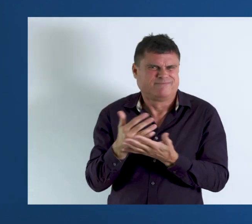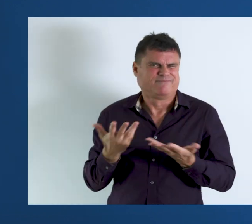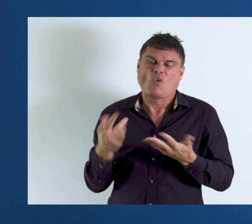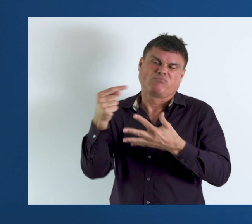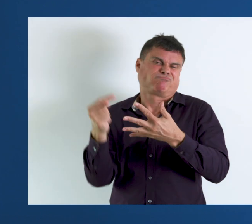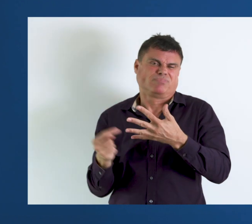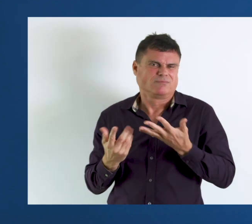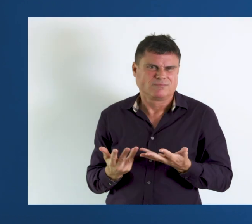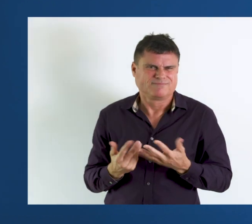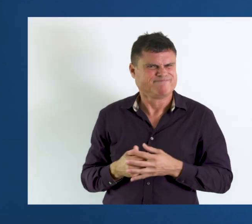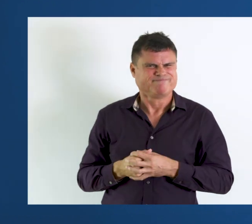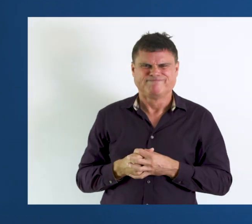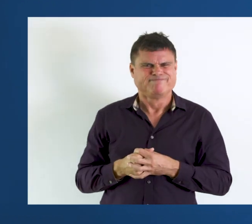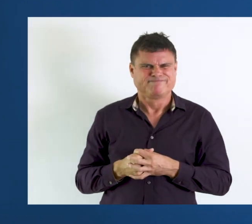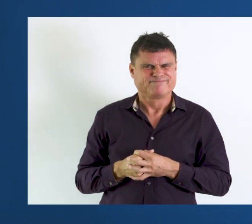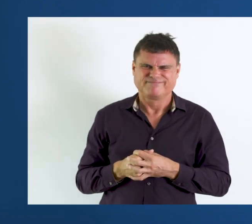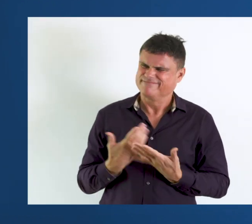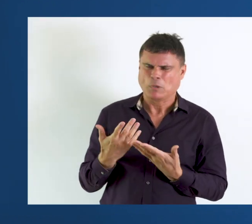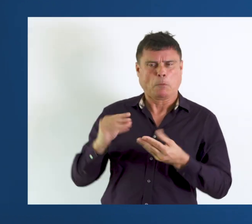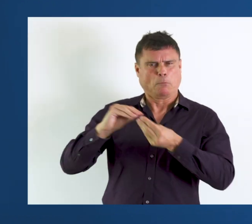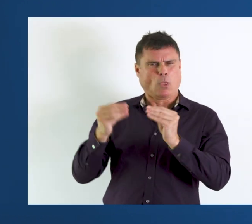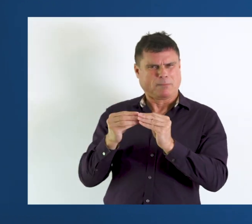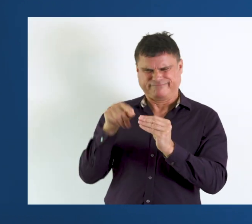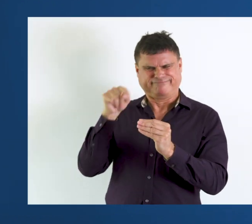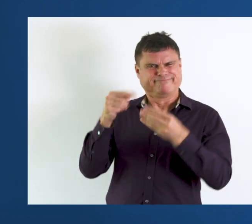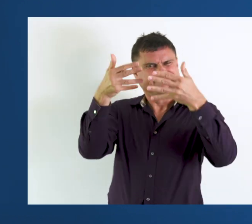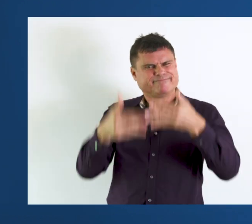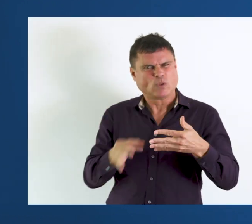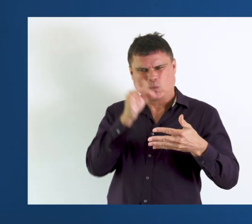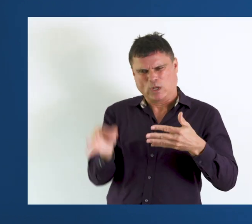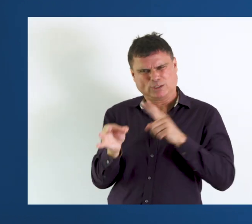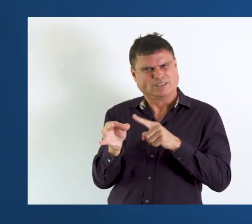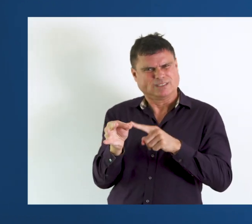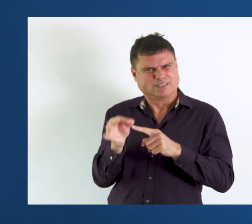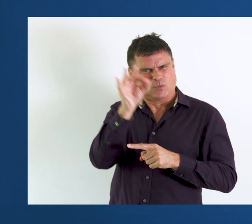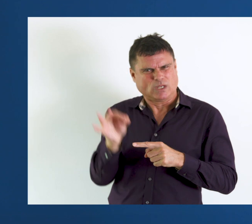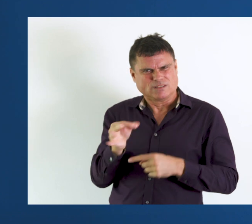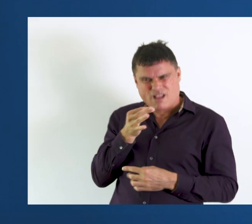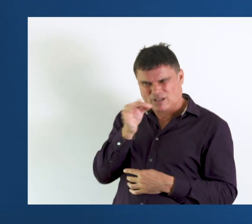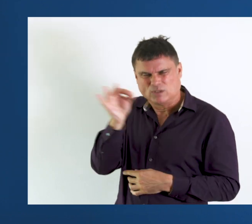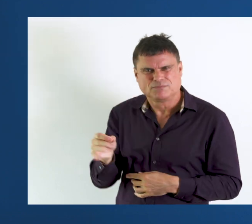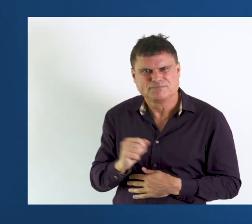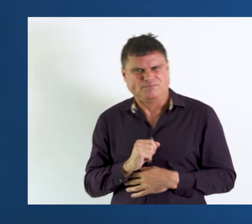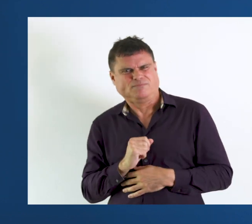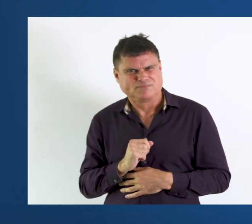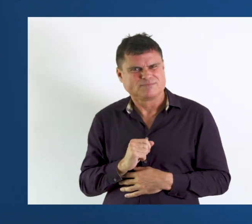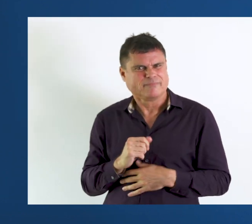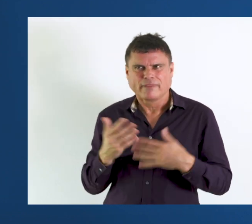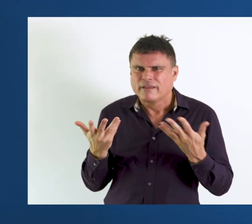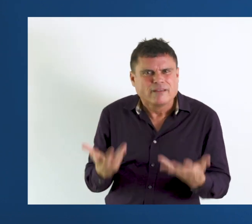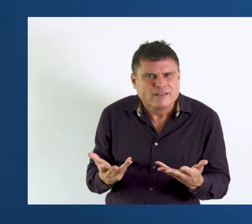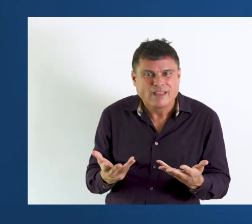insane or others. There are many different problems with these questions. In addition to using,